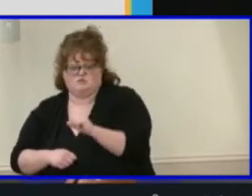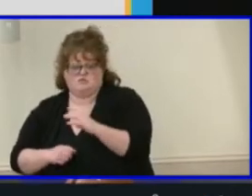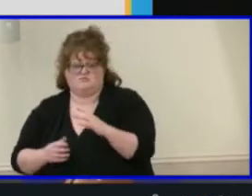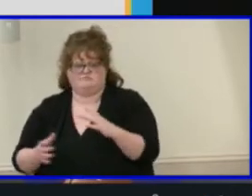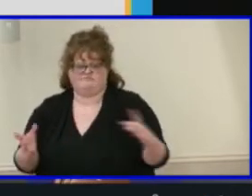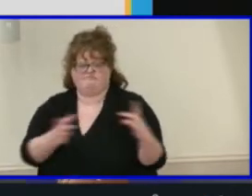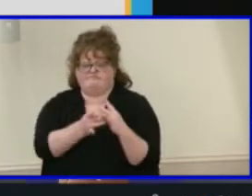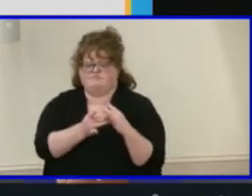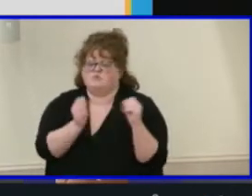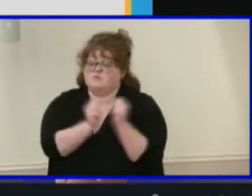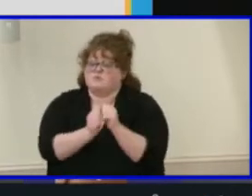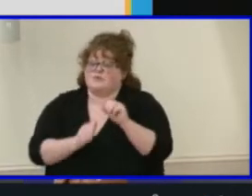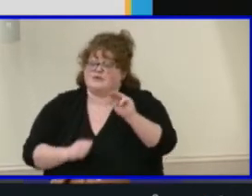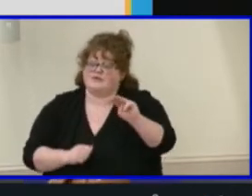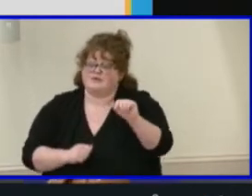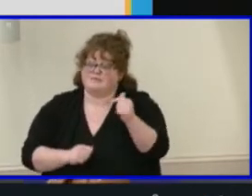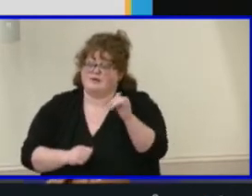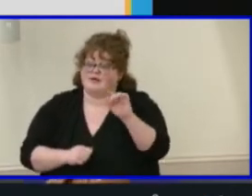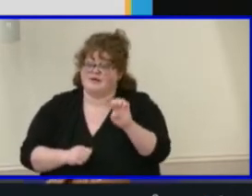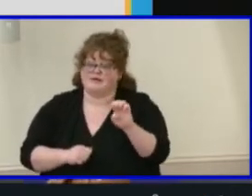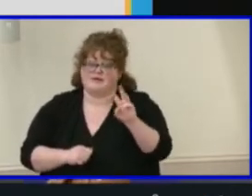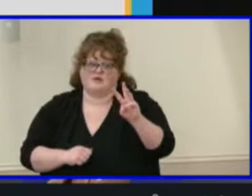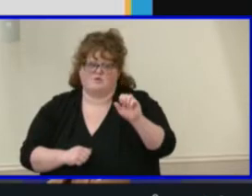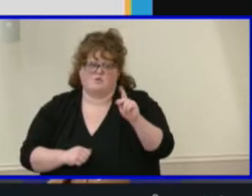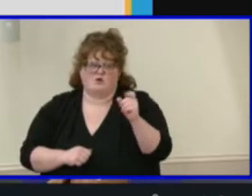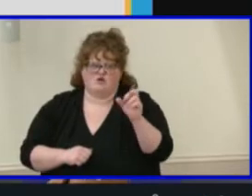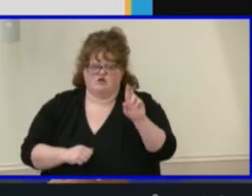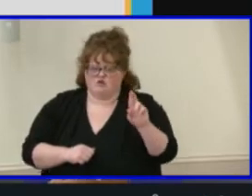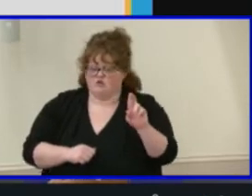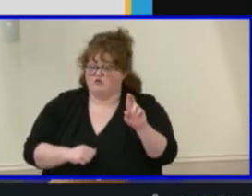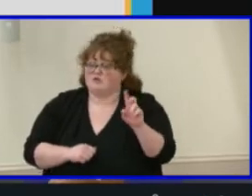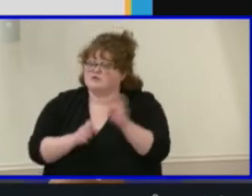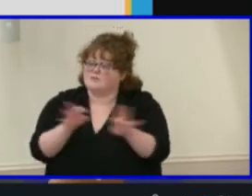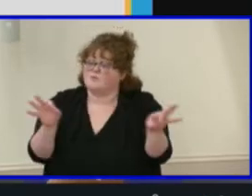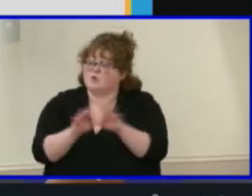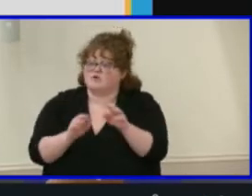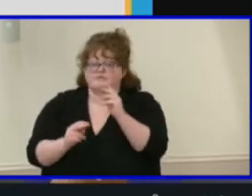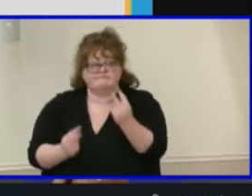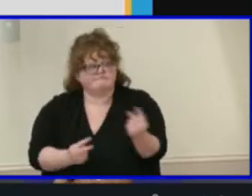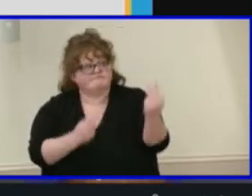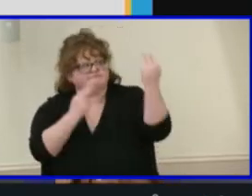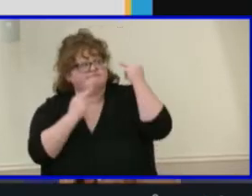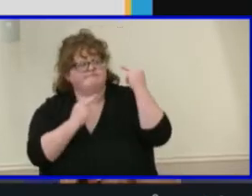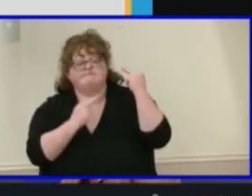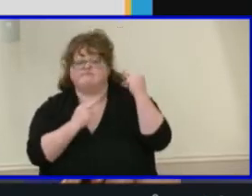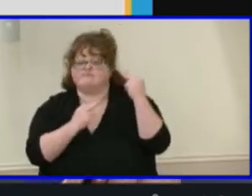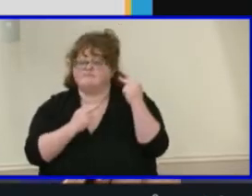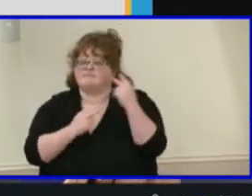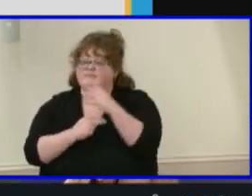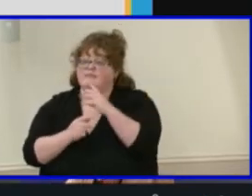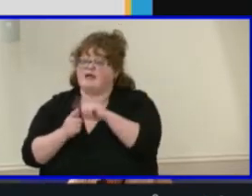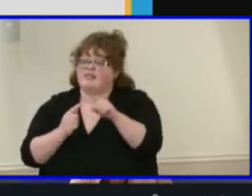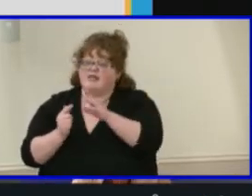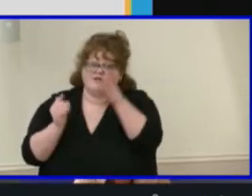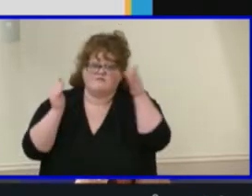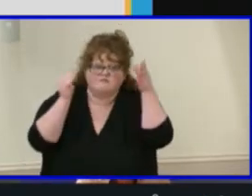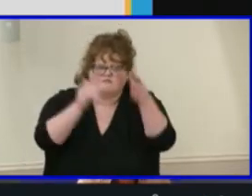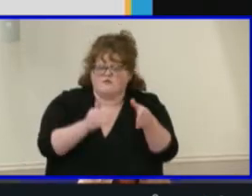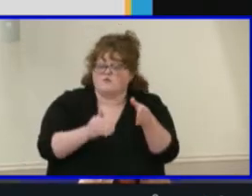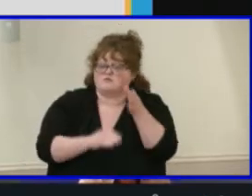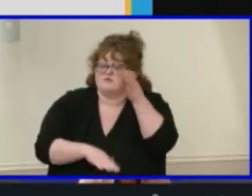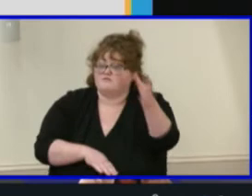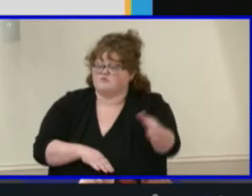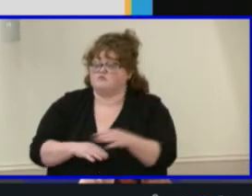important to reflect upon the past to focus on the future. Maggie Lena Walker was a renowned Richmond figure